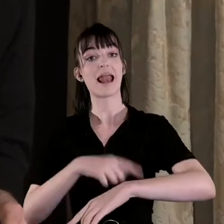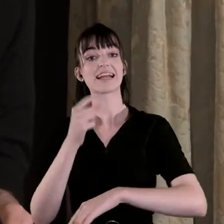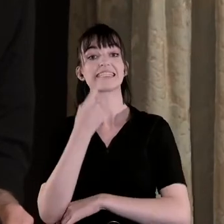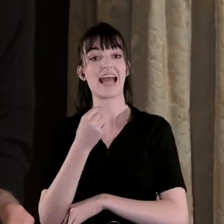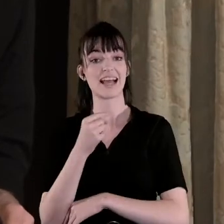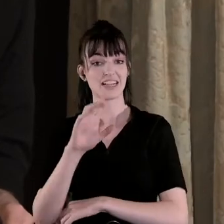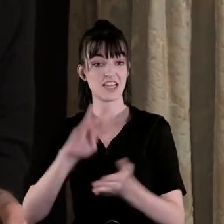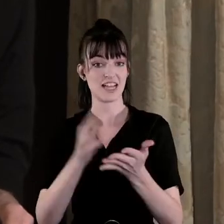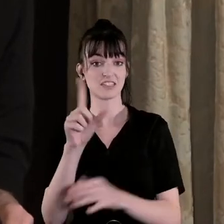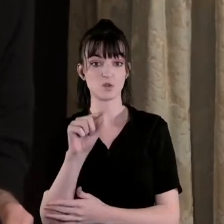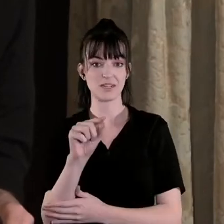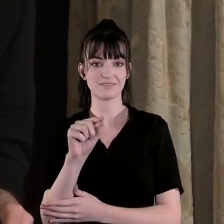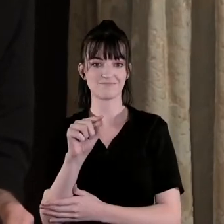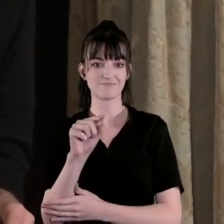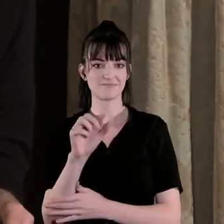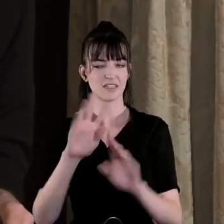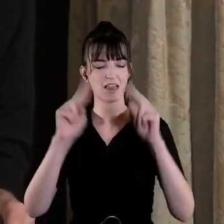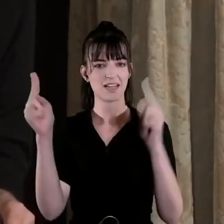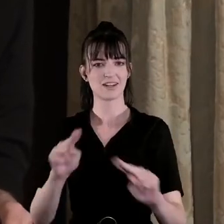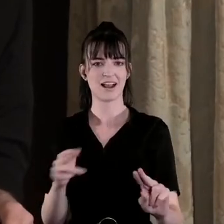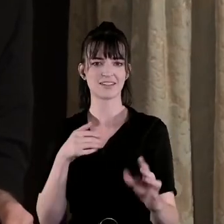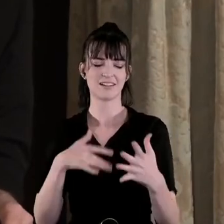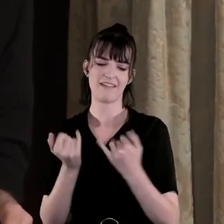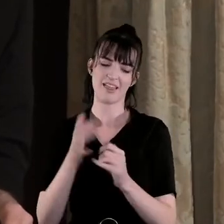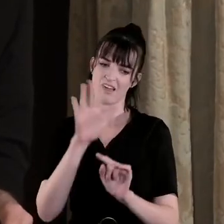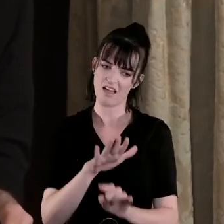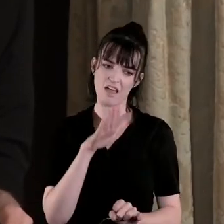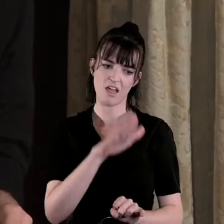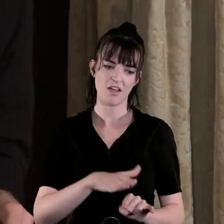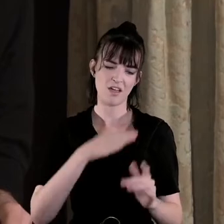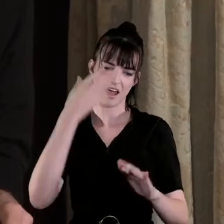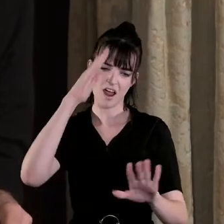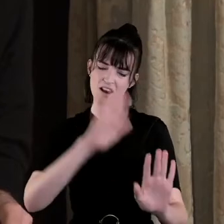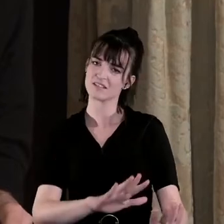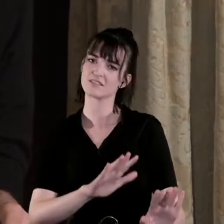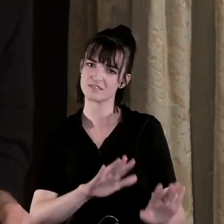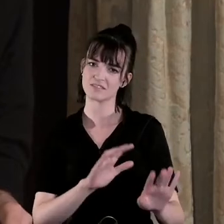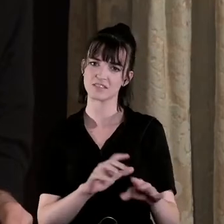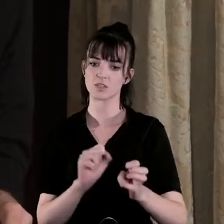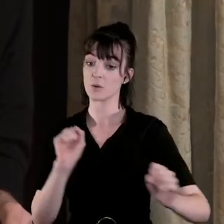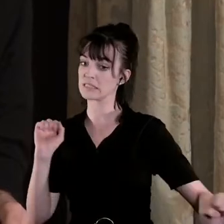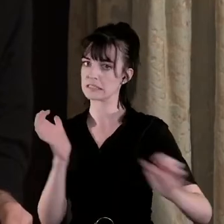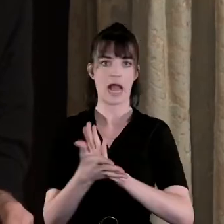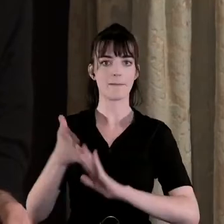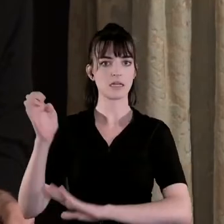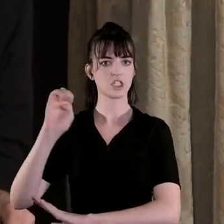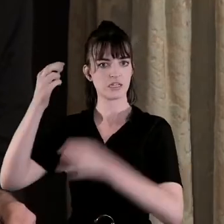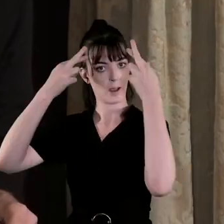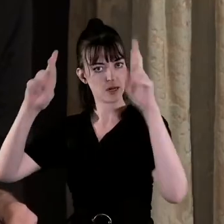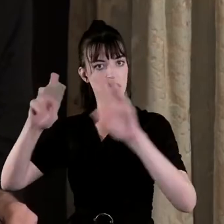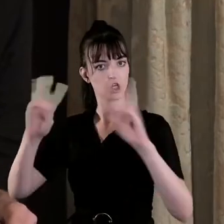incredibly sort of sympathetic international coverage of what's going on in Ireland and really damaged England's reputation